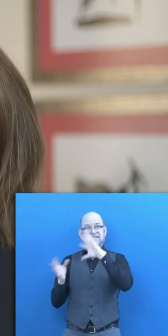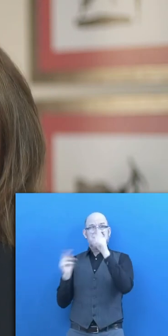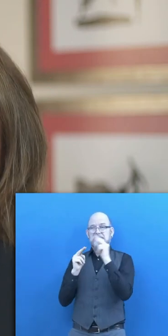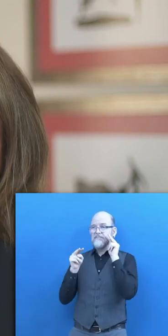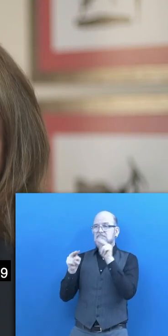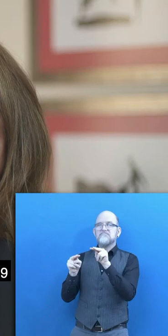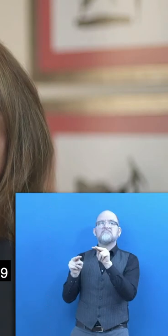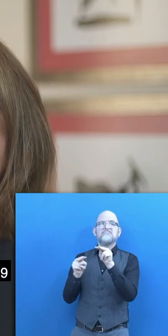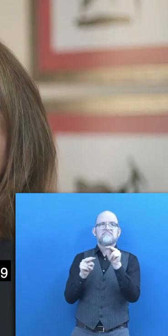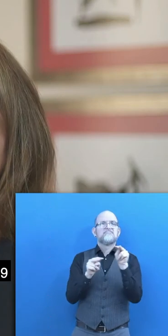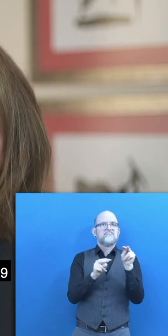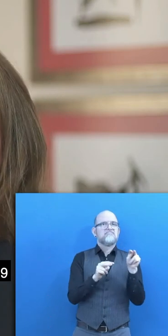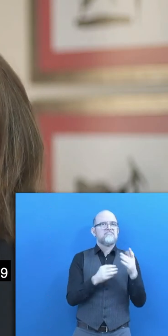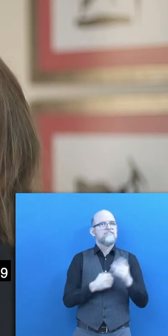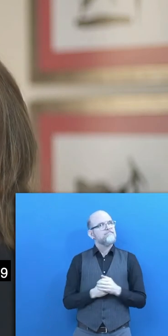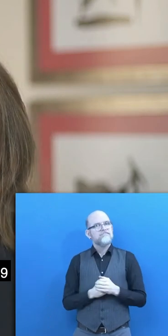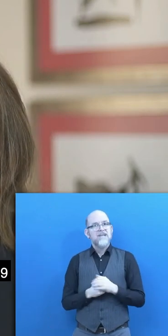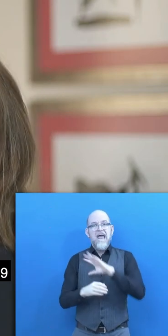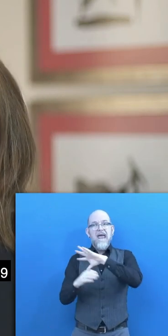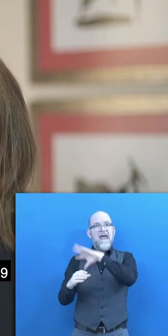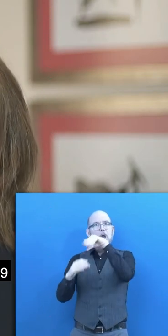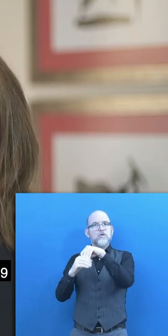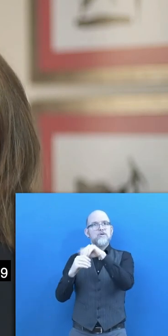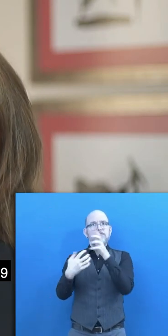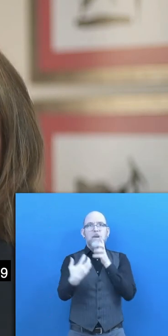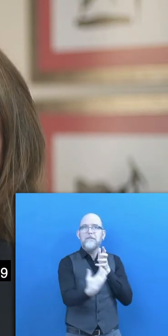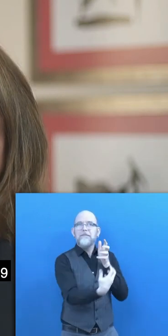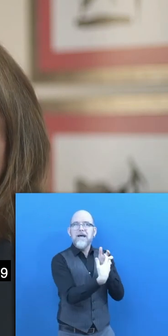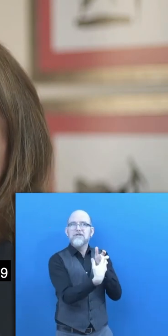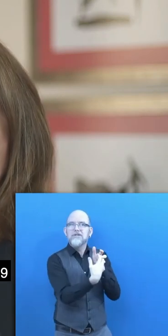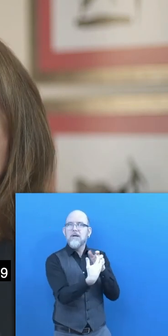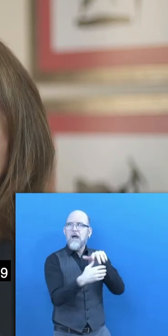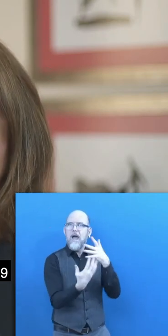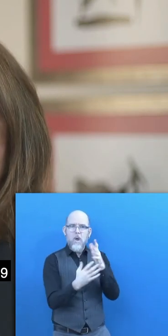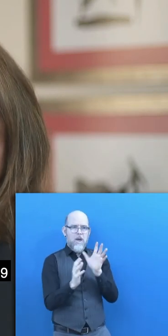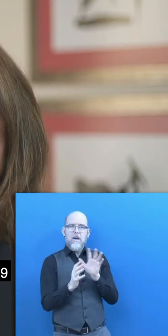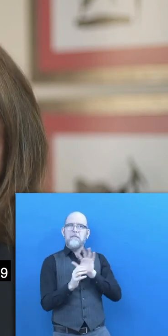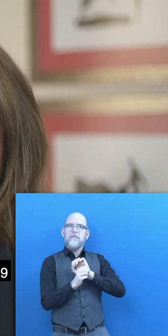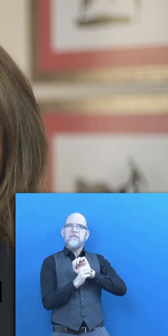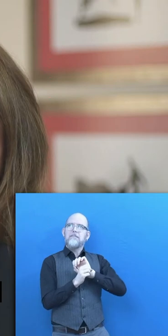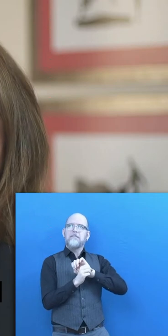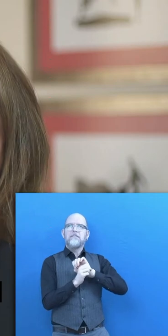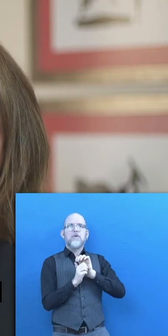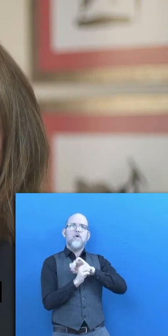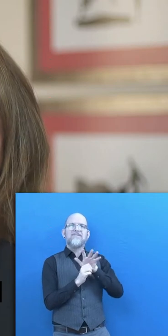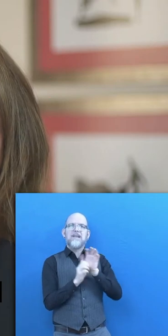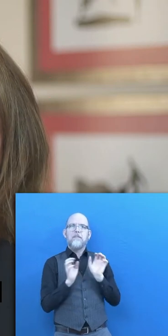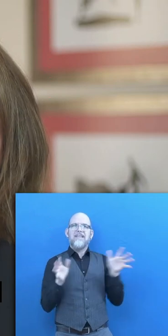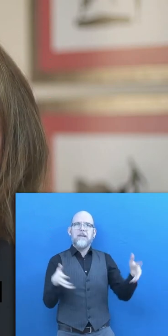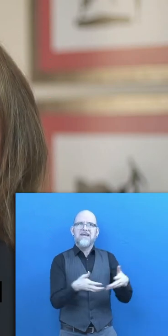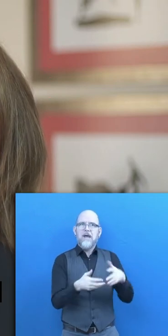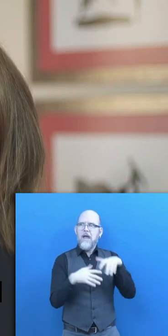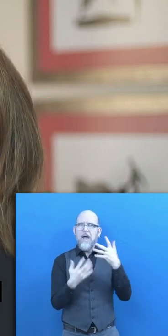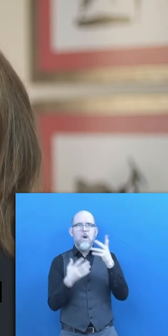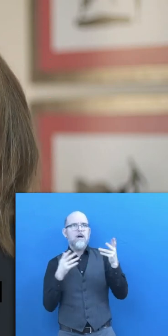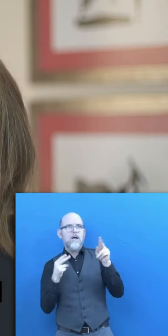is crucial that an inclusive response to the COVID-19 pandemic includes measures that promote employment